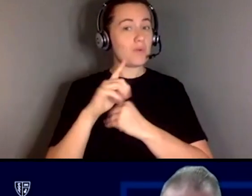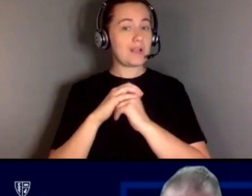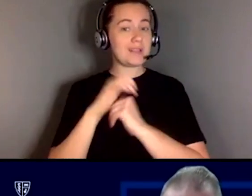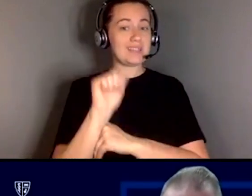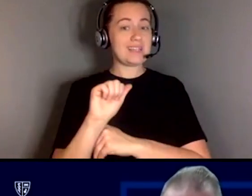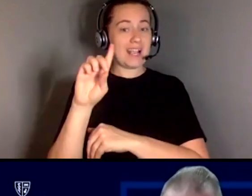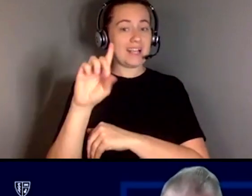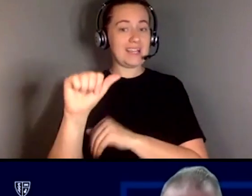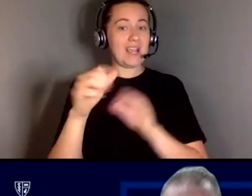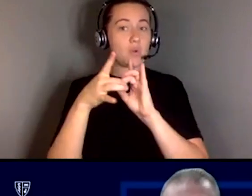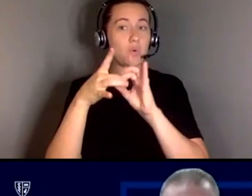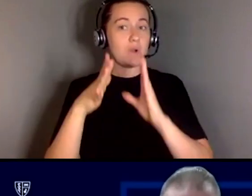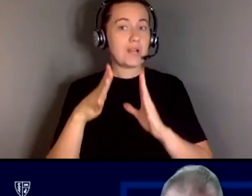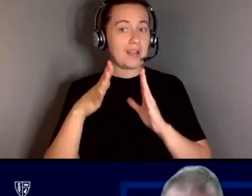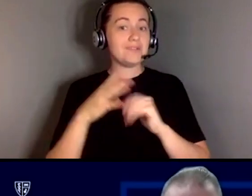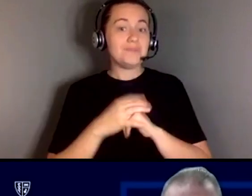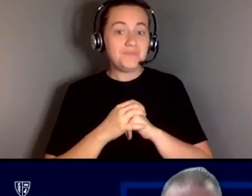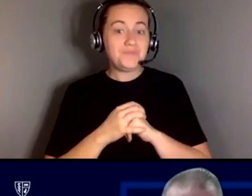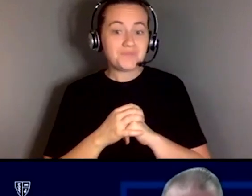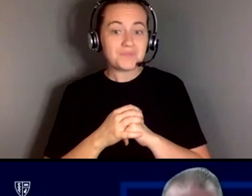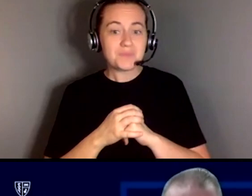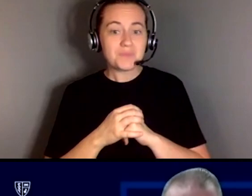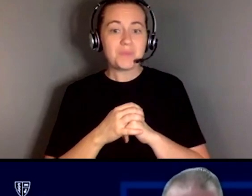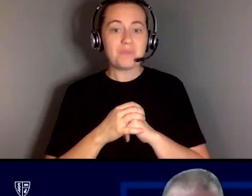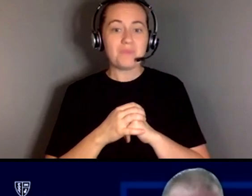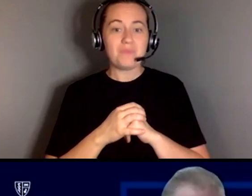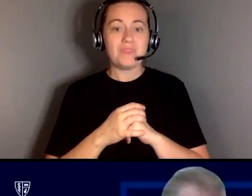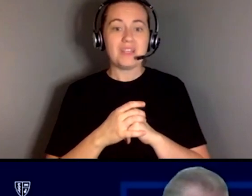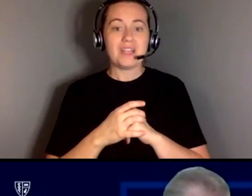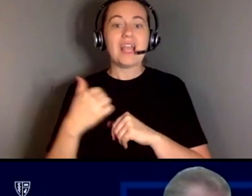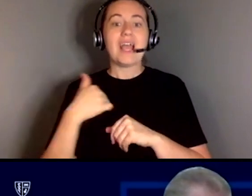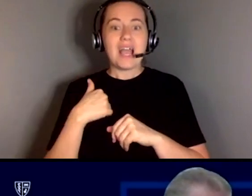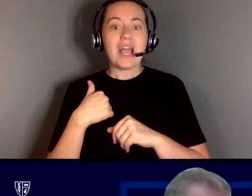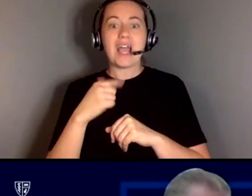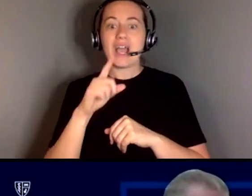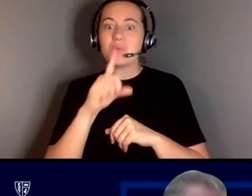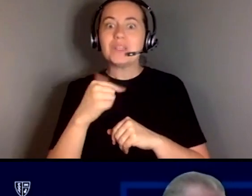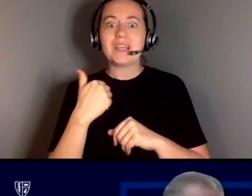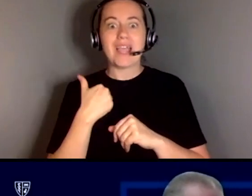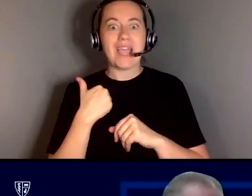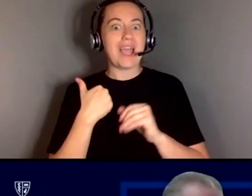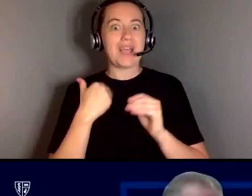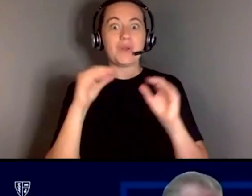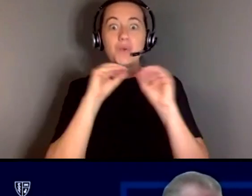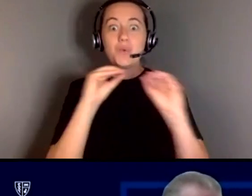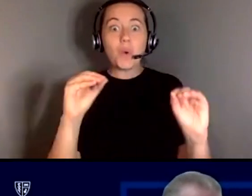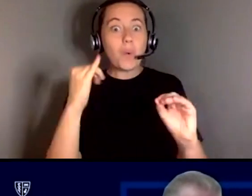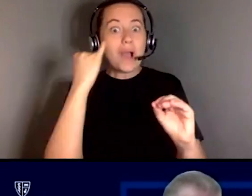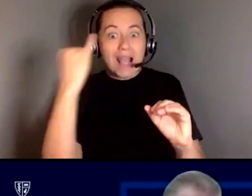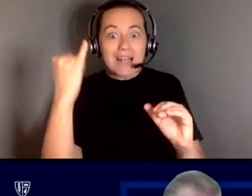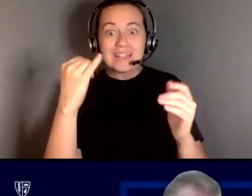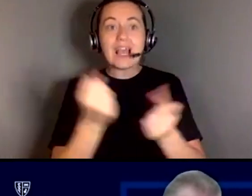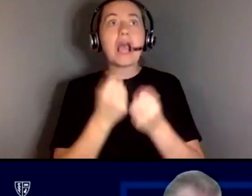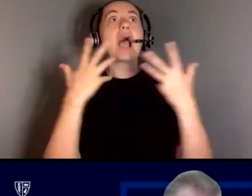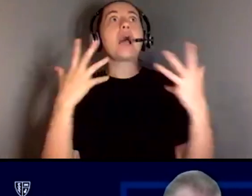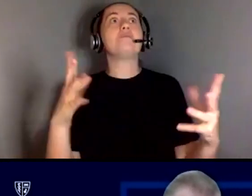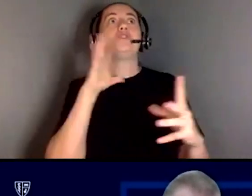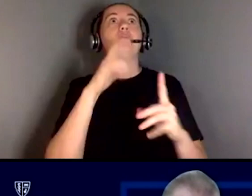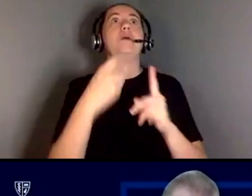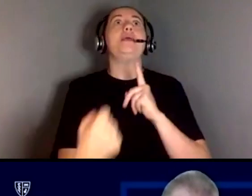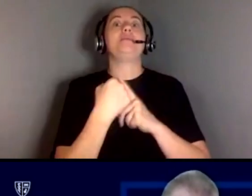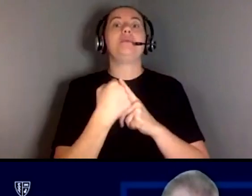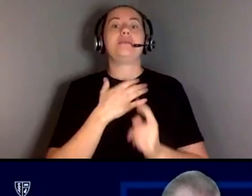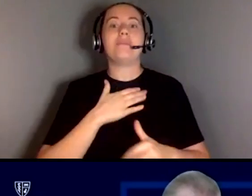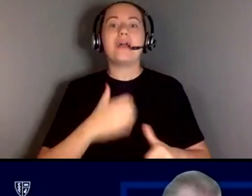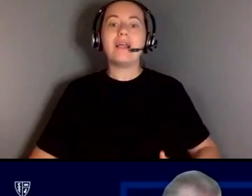coordinator for the state of New York. I really had no idea how much it was going to impact my life and the lives